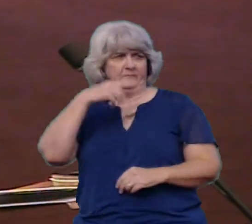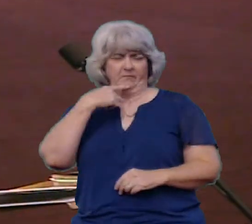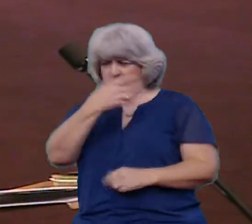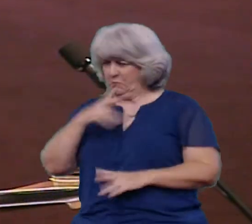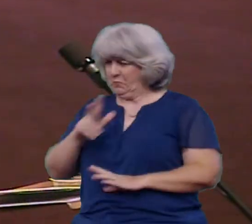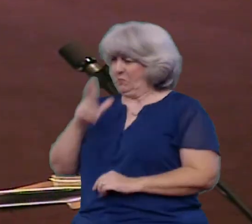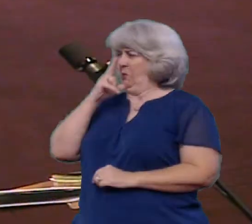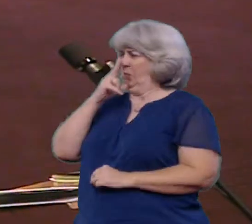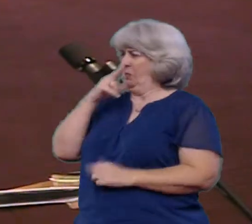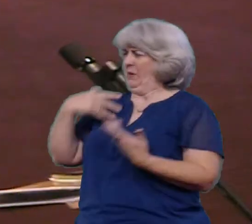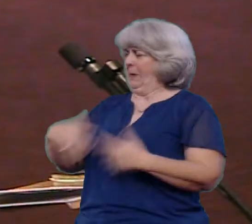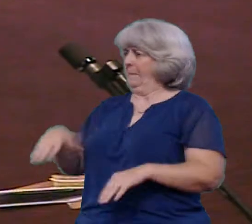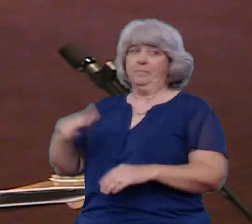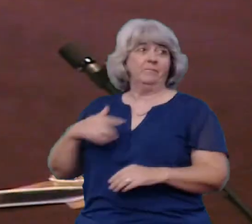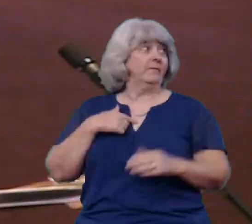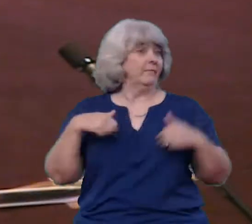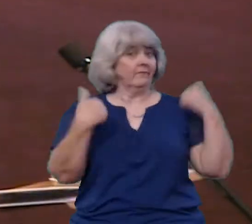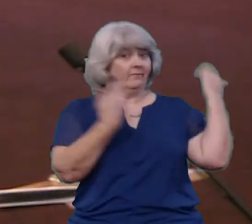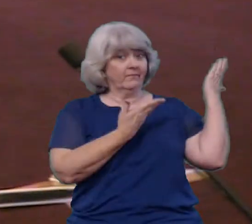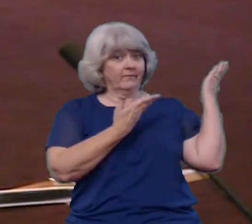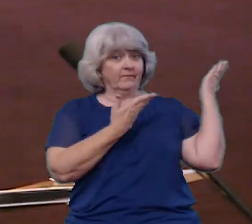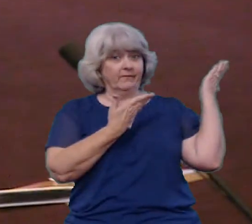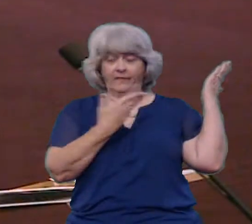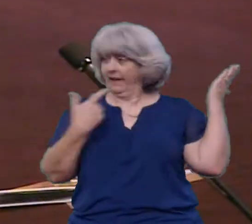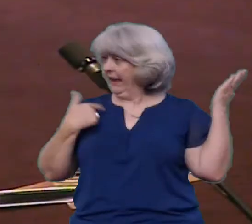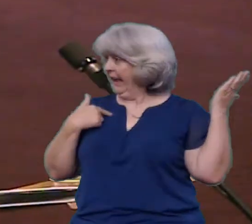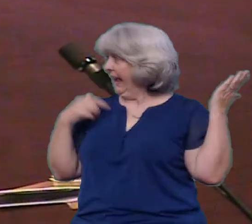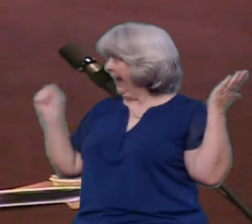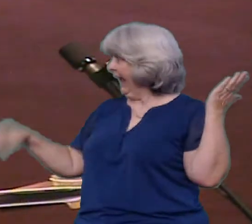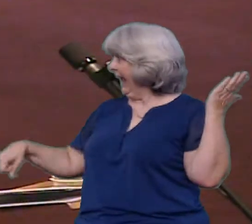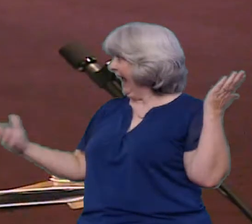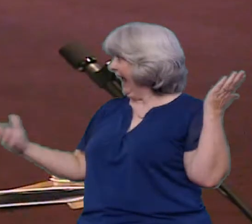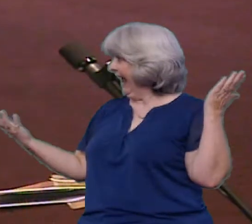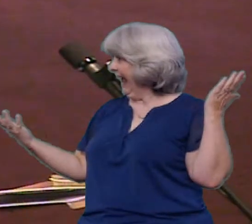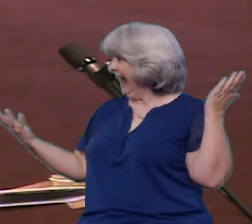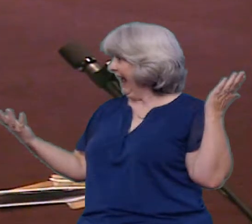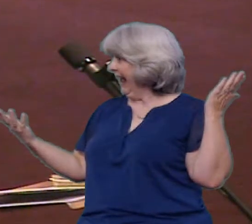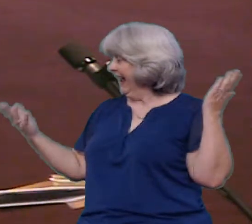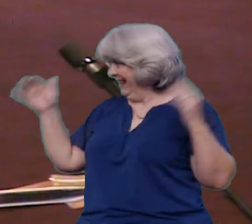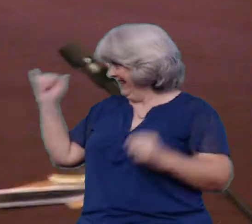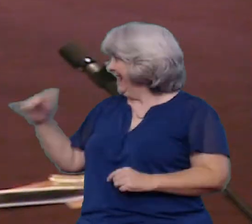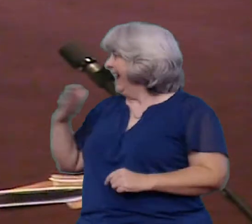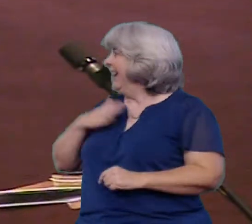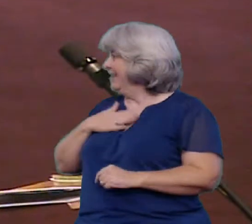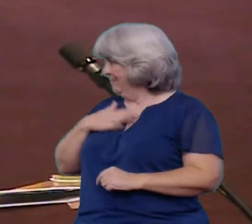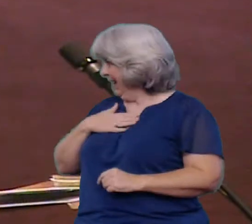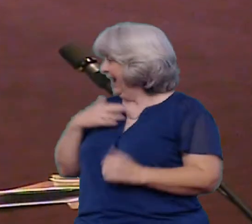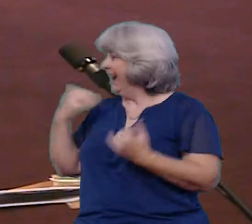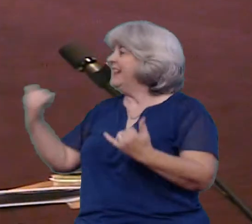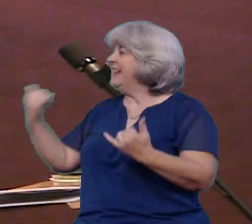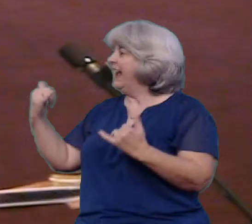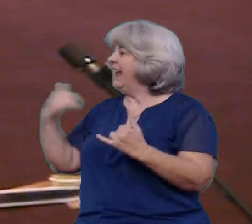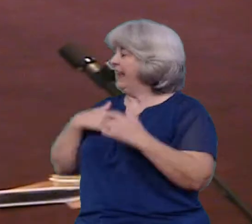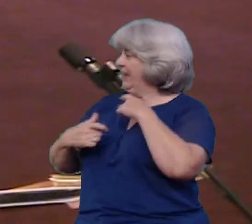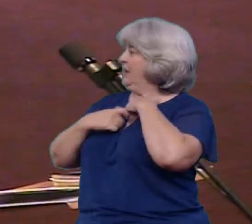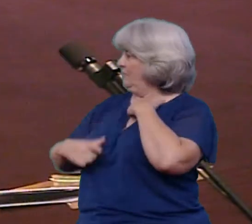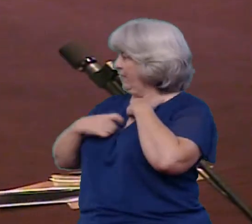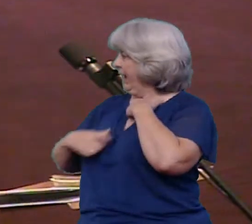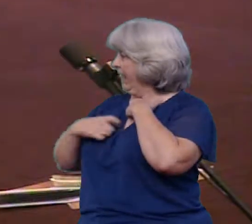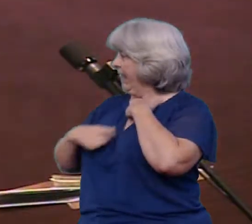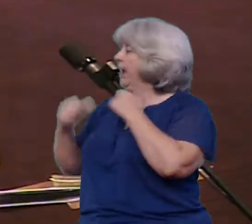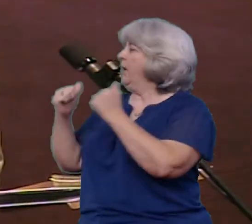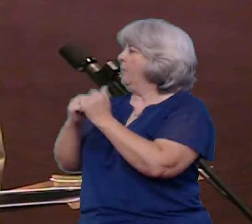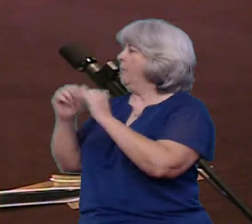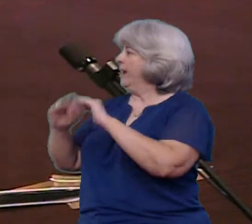If I really wanted to I could dress like this and come tonight This is how I dress nowadays at the beach I wear the tie but with the bathing suit